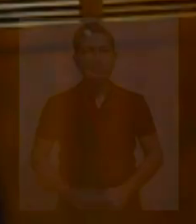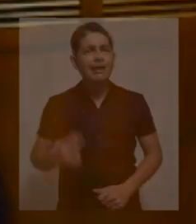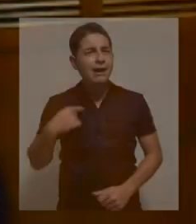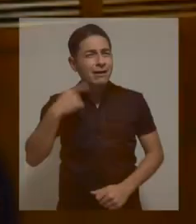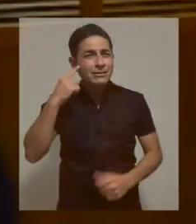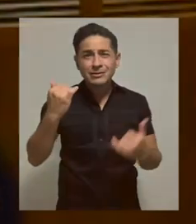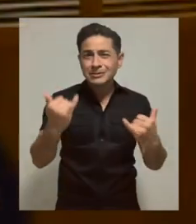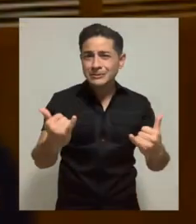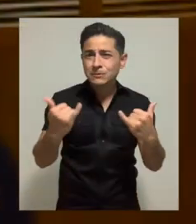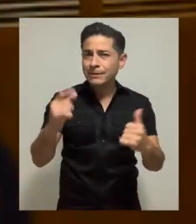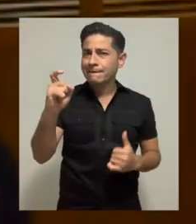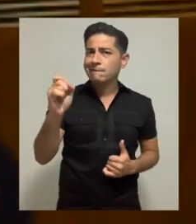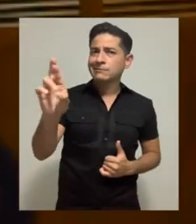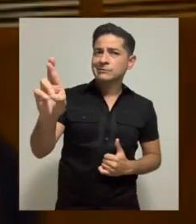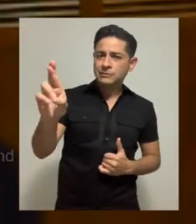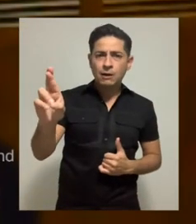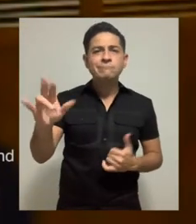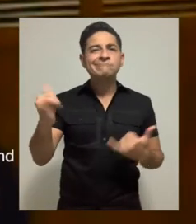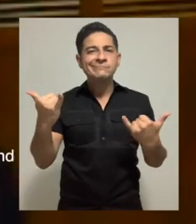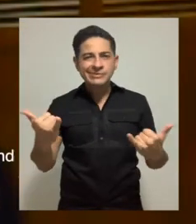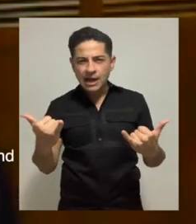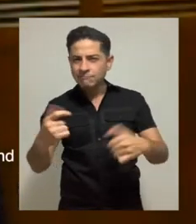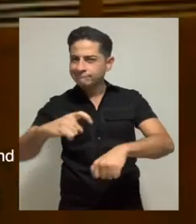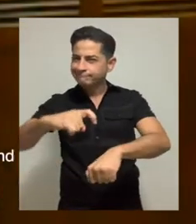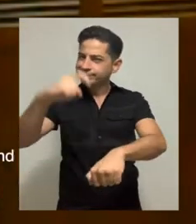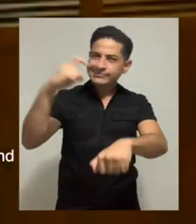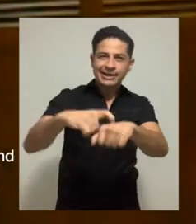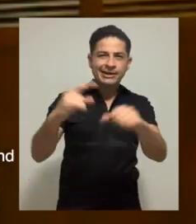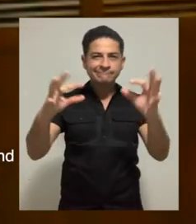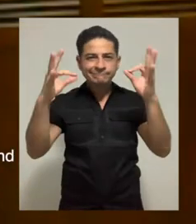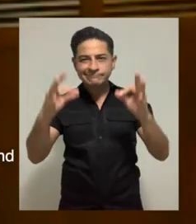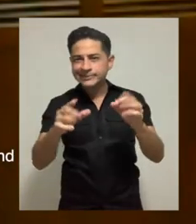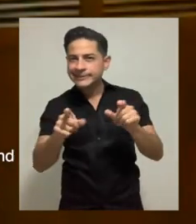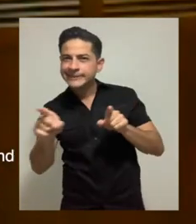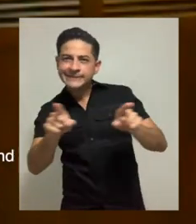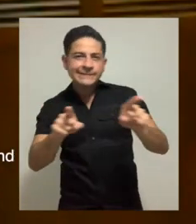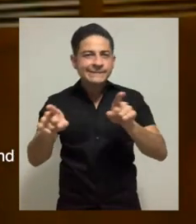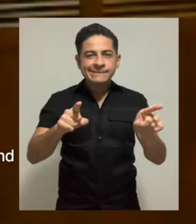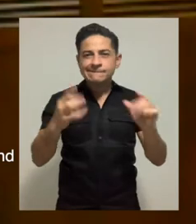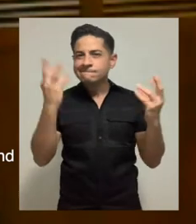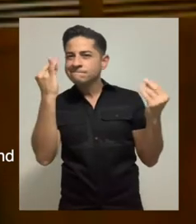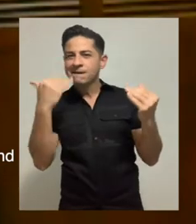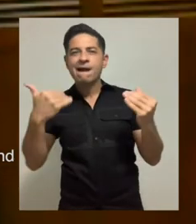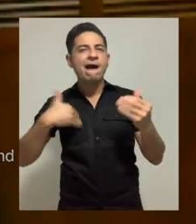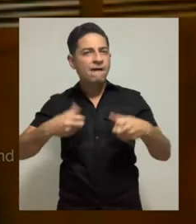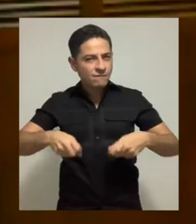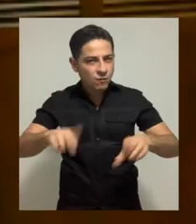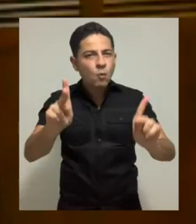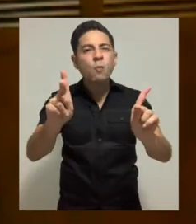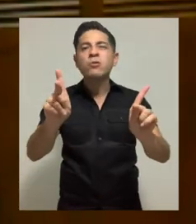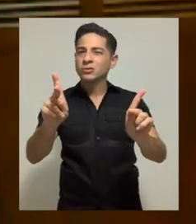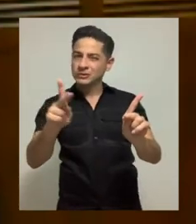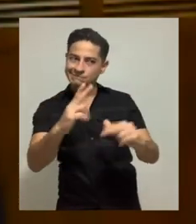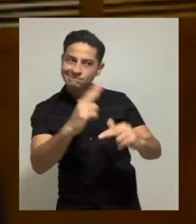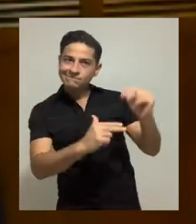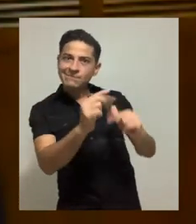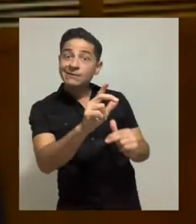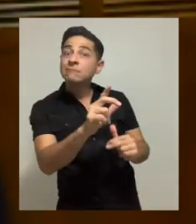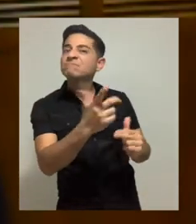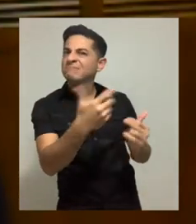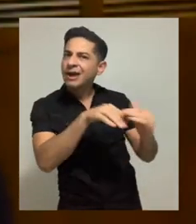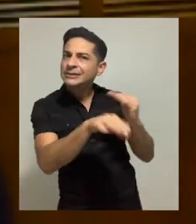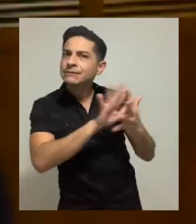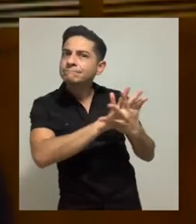I think right now, XR is at a crossroads where we really have the opportunity to